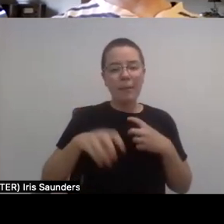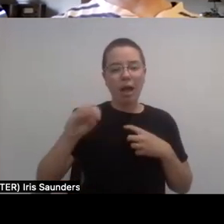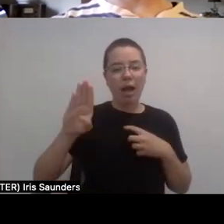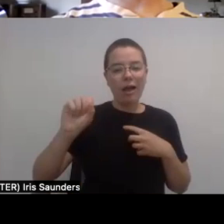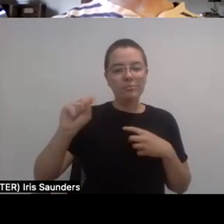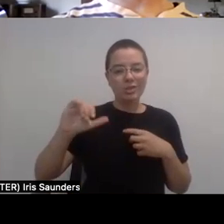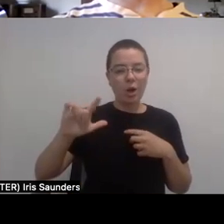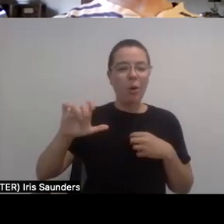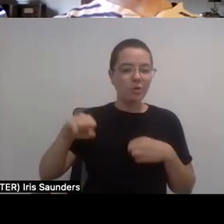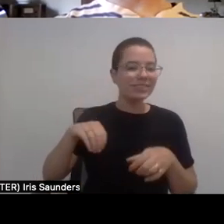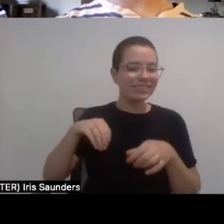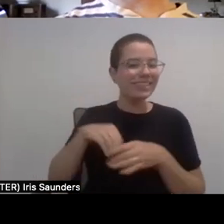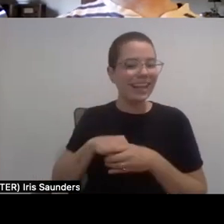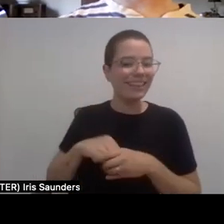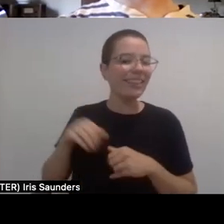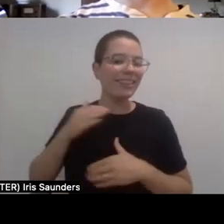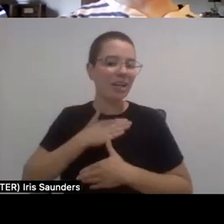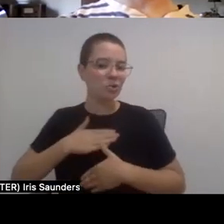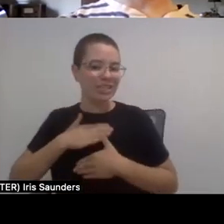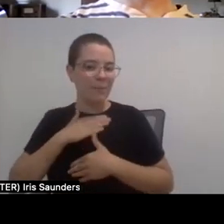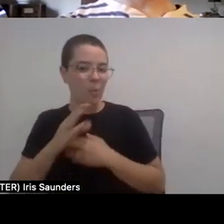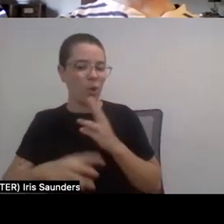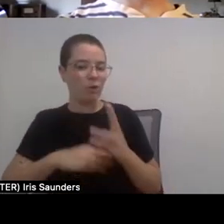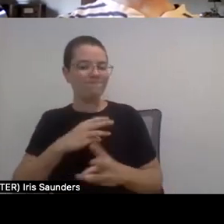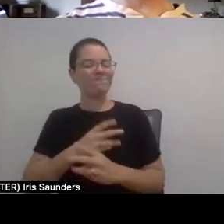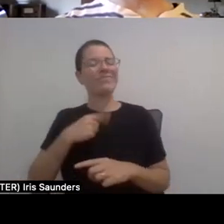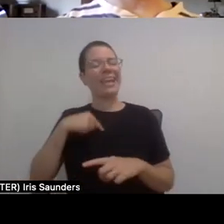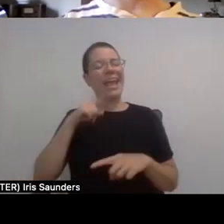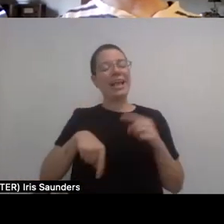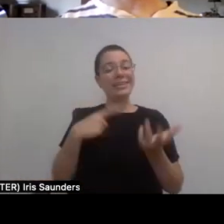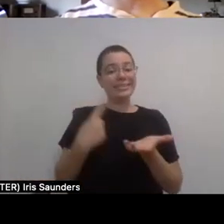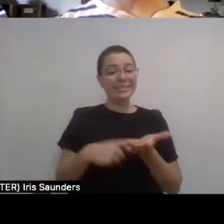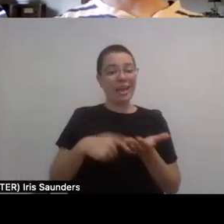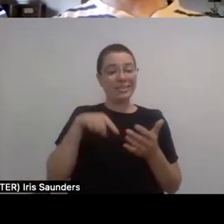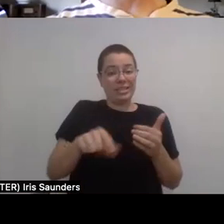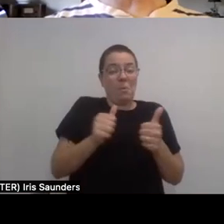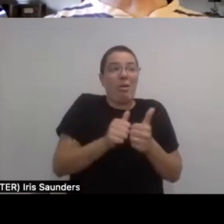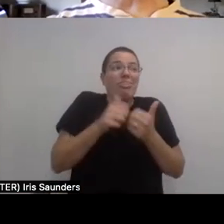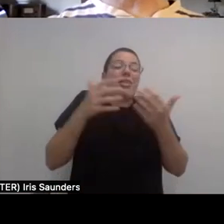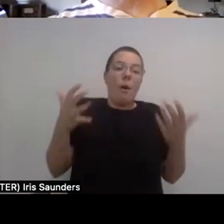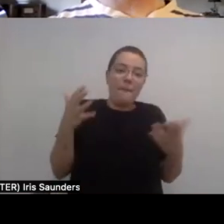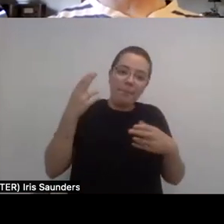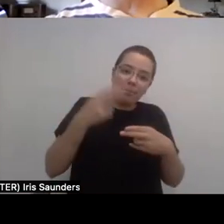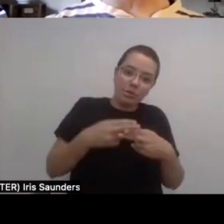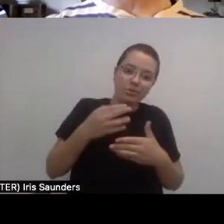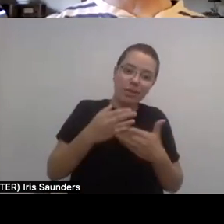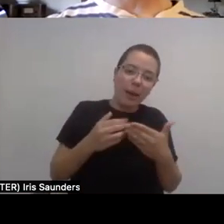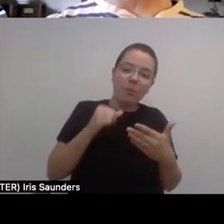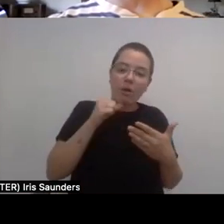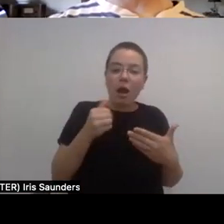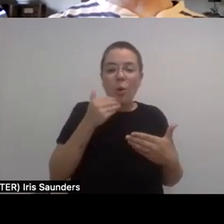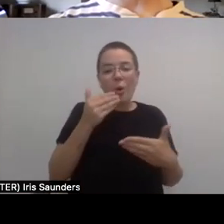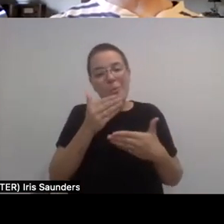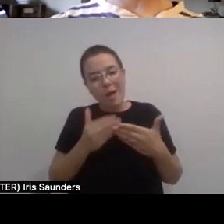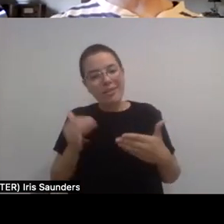conversation about the entertainment industry without talking about how some of it's not good. And there needs to be some changes.